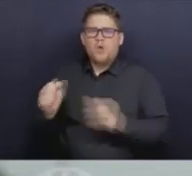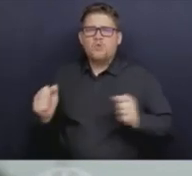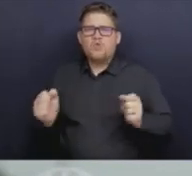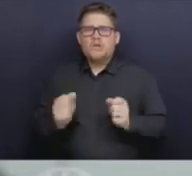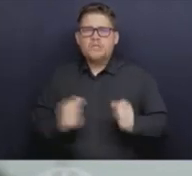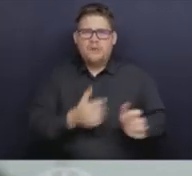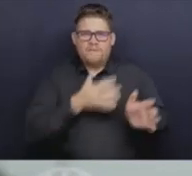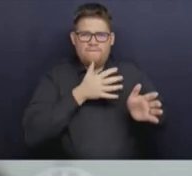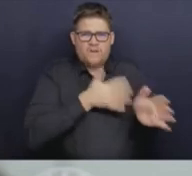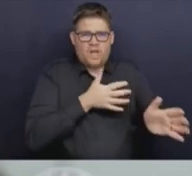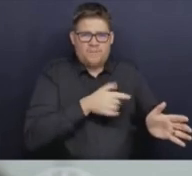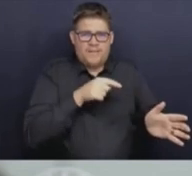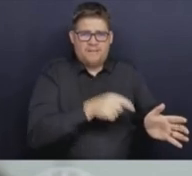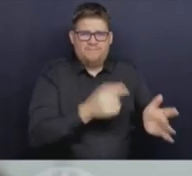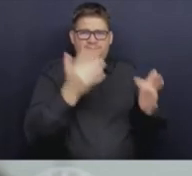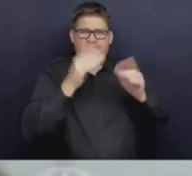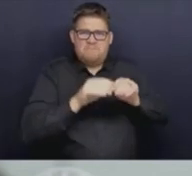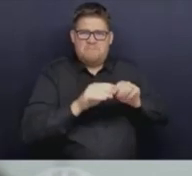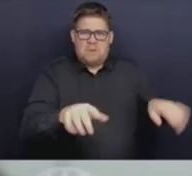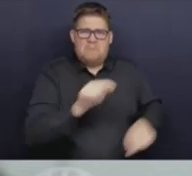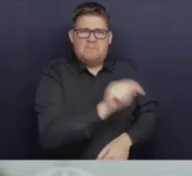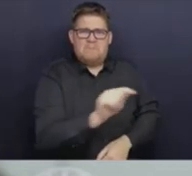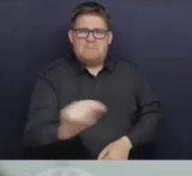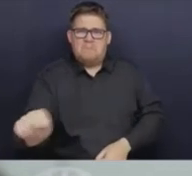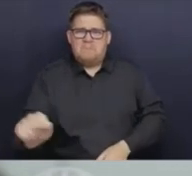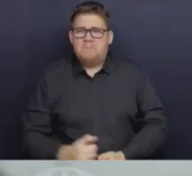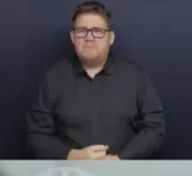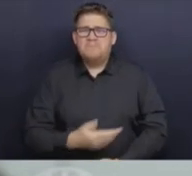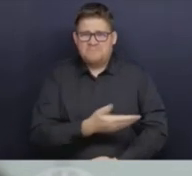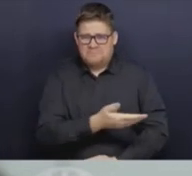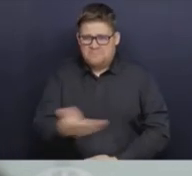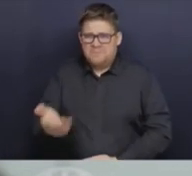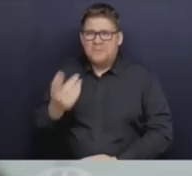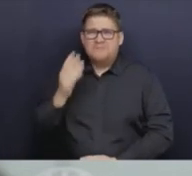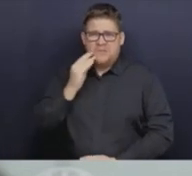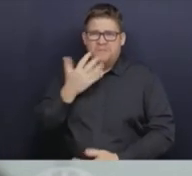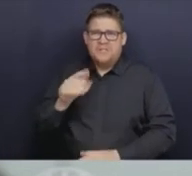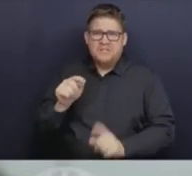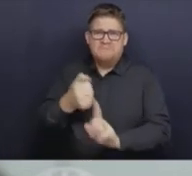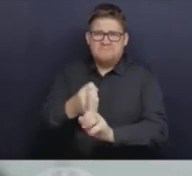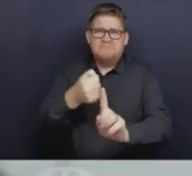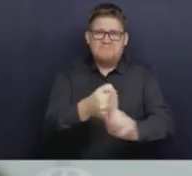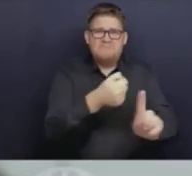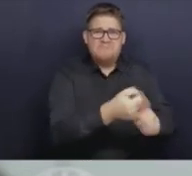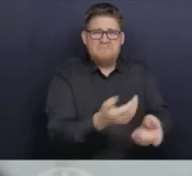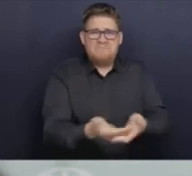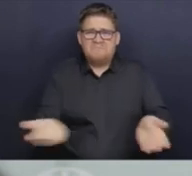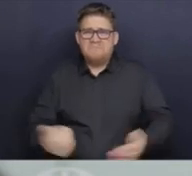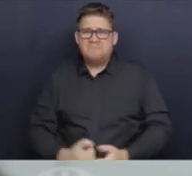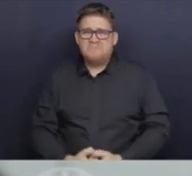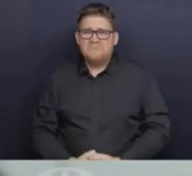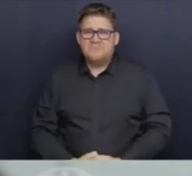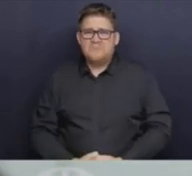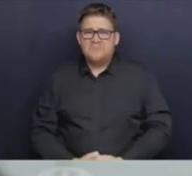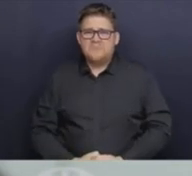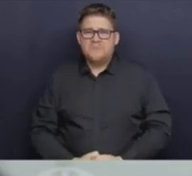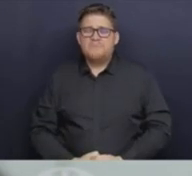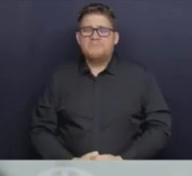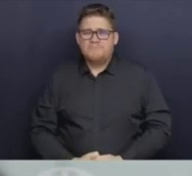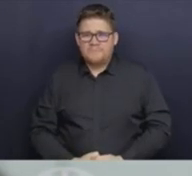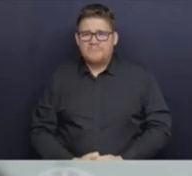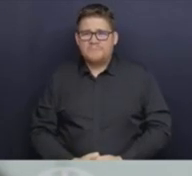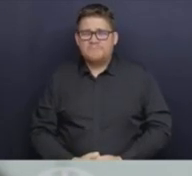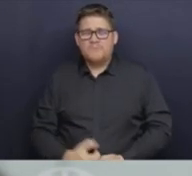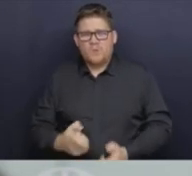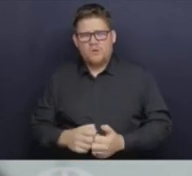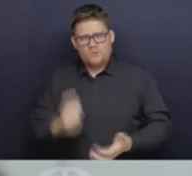people in this room have experienced in this last few weeks as well. I want to start by acknowledging that it has been yet another